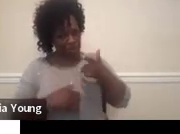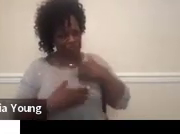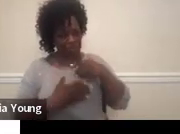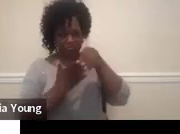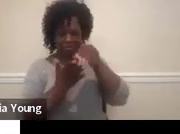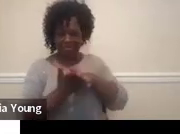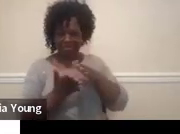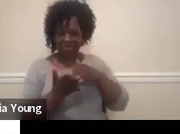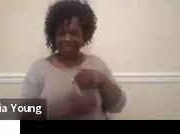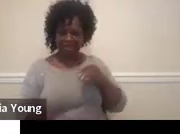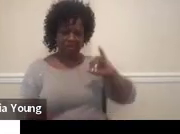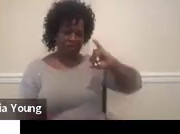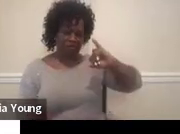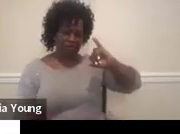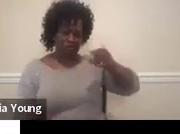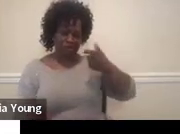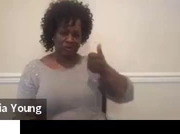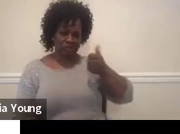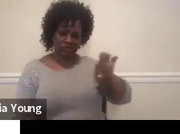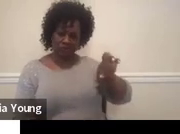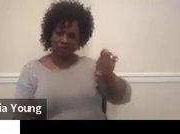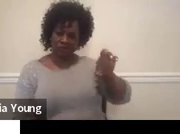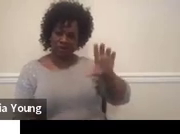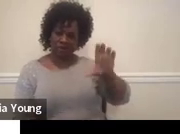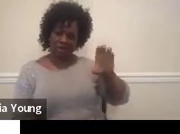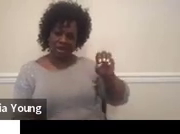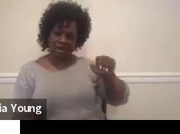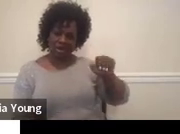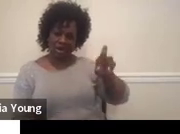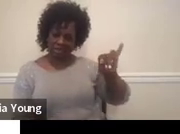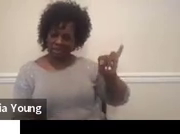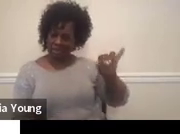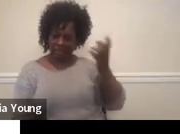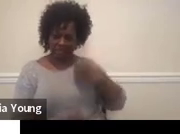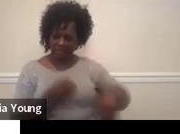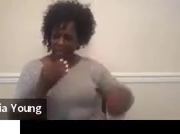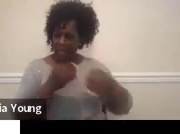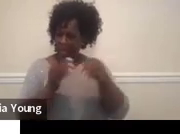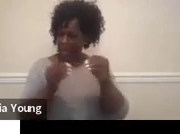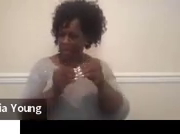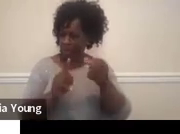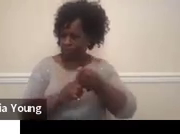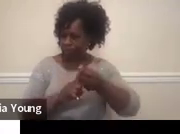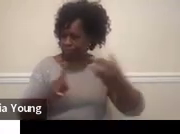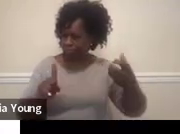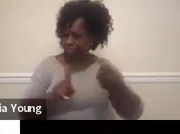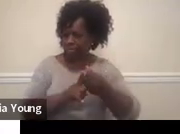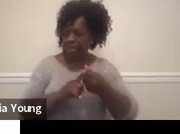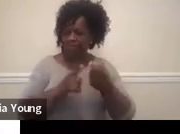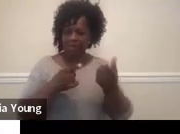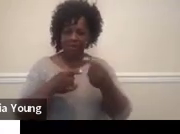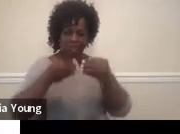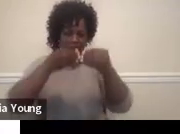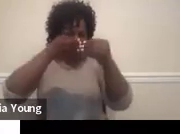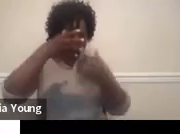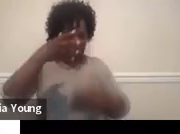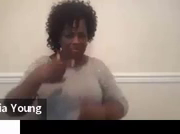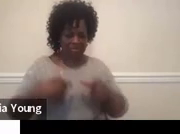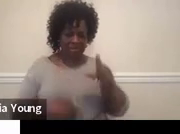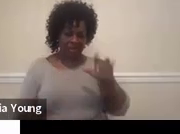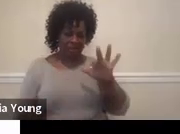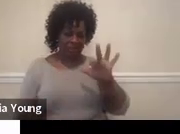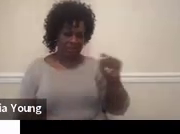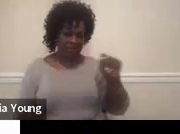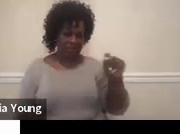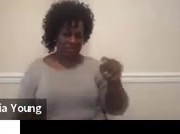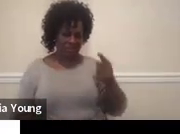Jennifer and Carly, what else do I need to say about this? Um, so the, it'll have a drop down list of the training for today.